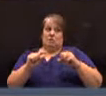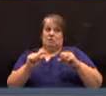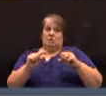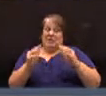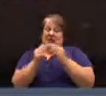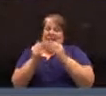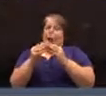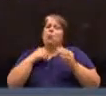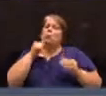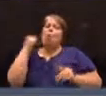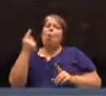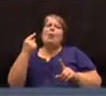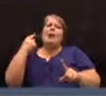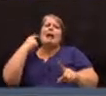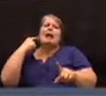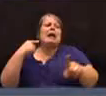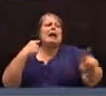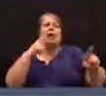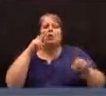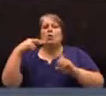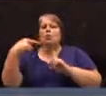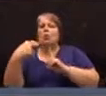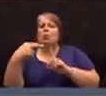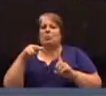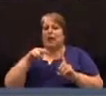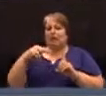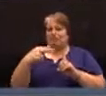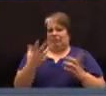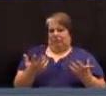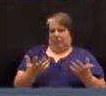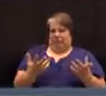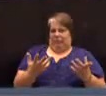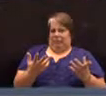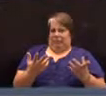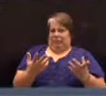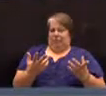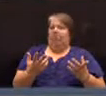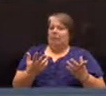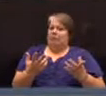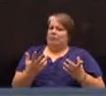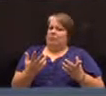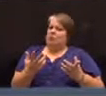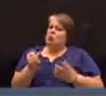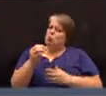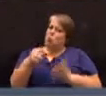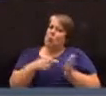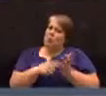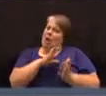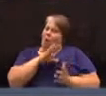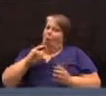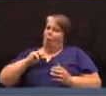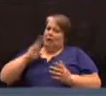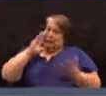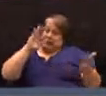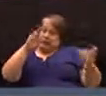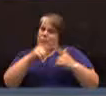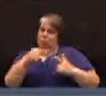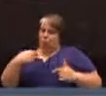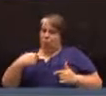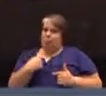that perspective and those points of view enough. Uh, or at all. So this commission seems to me